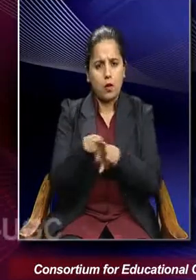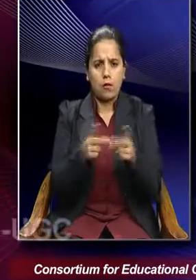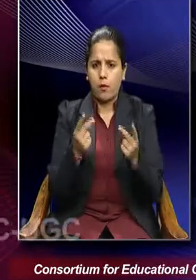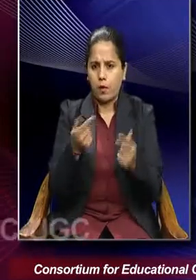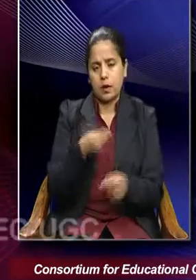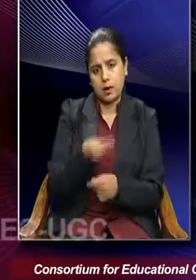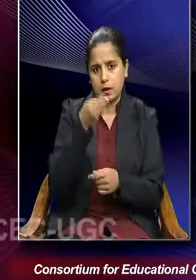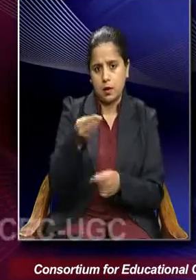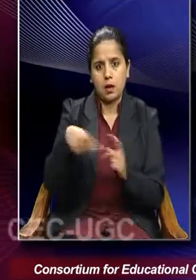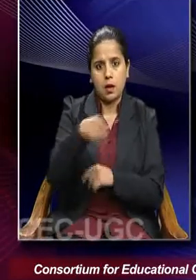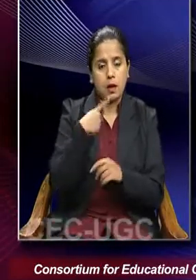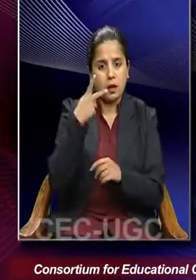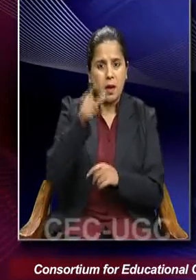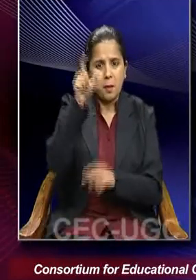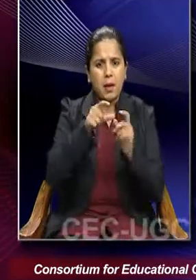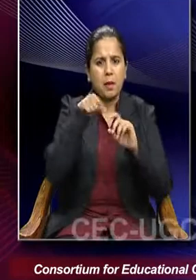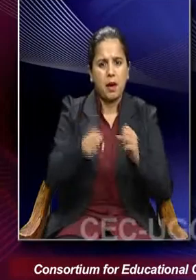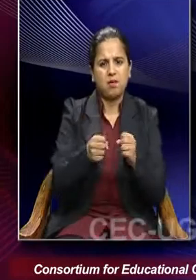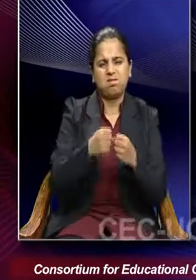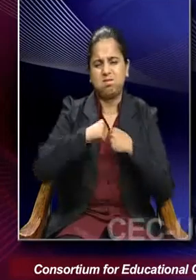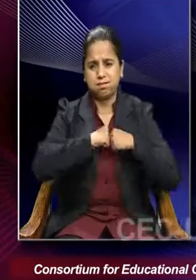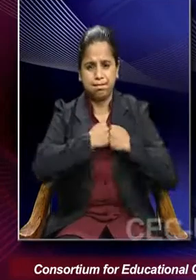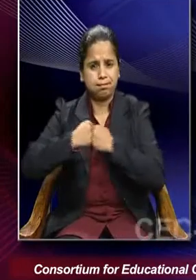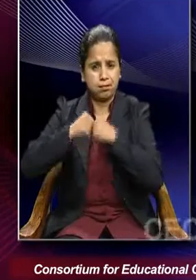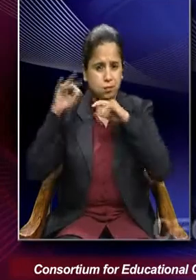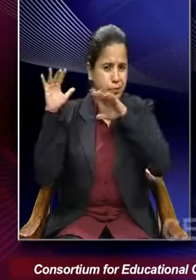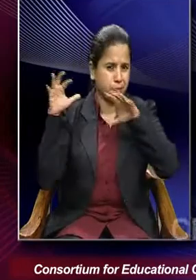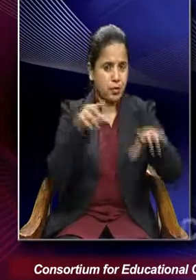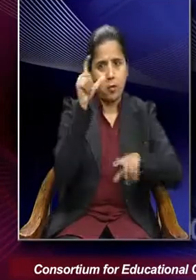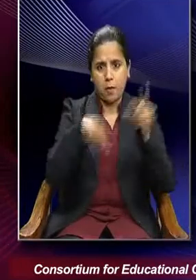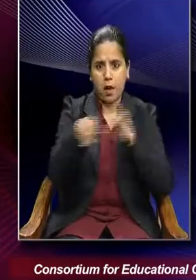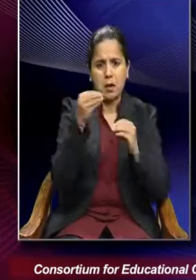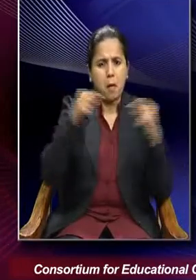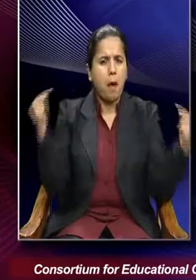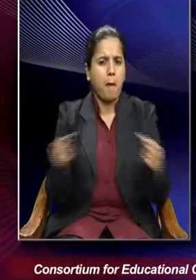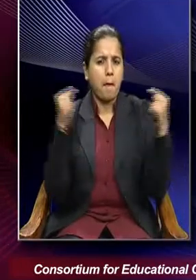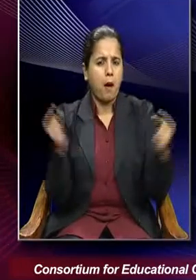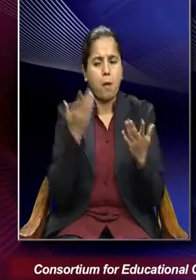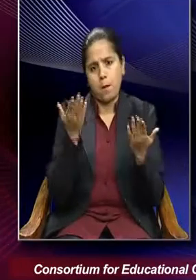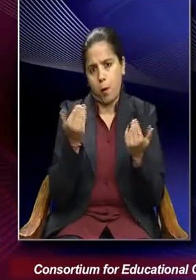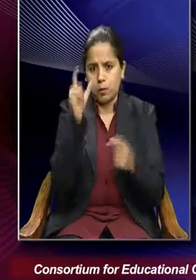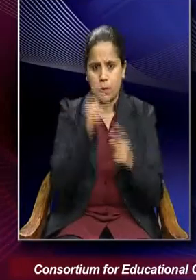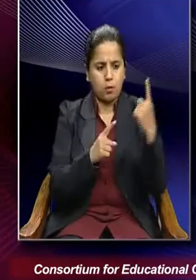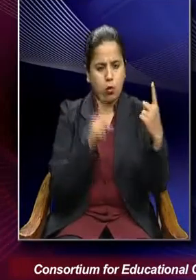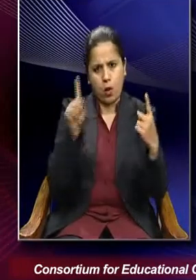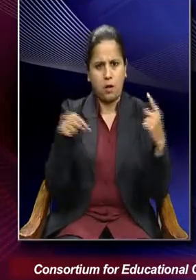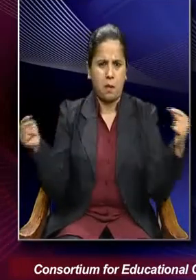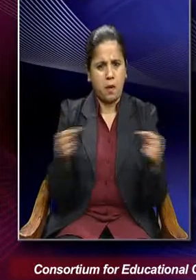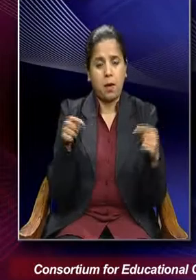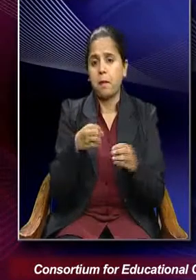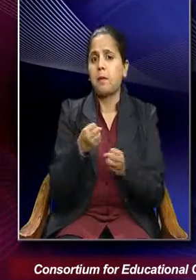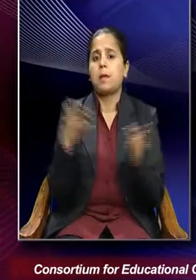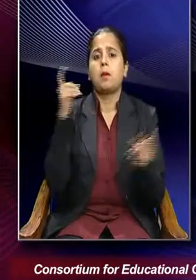we see a mob on the road or a crowd and maybe there is some argument going among individuals. Many